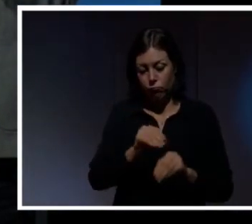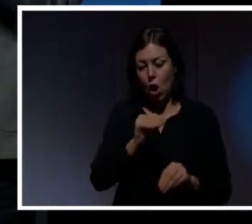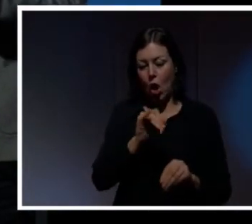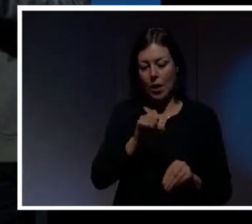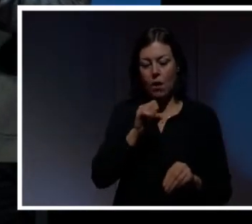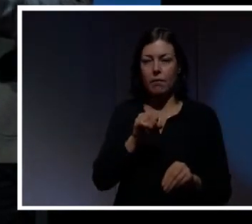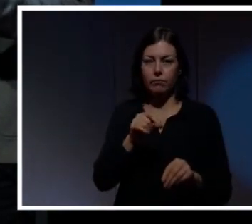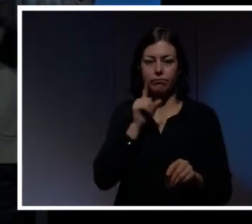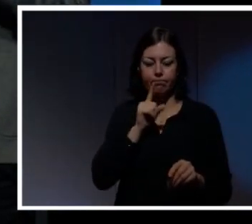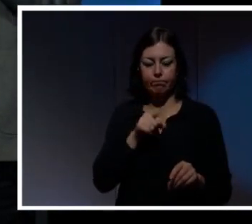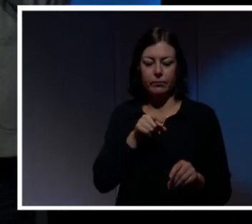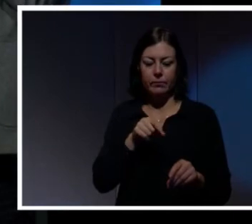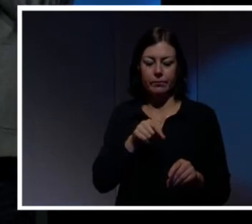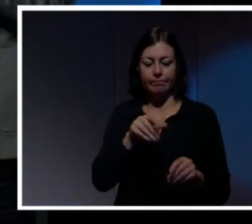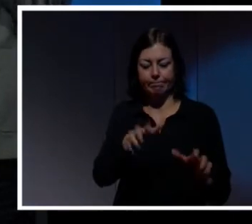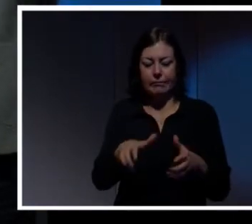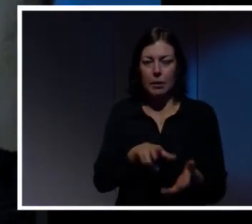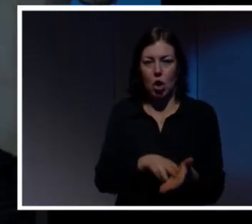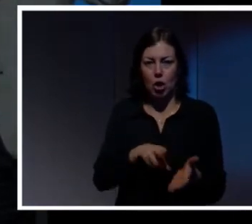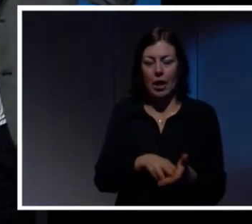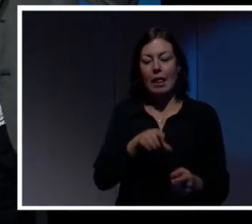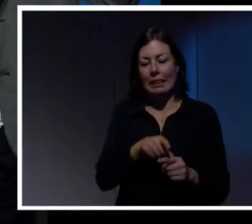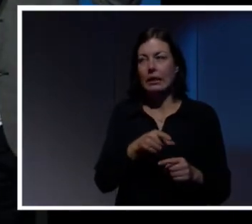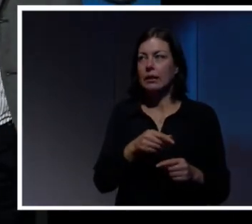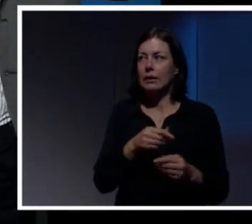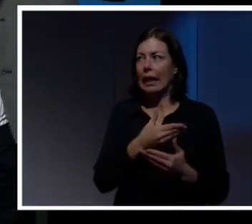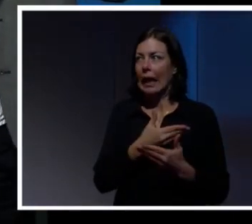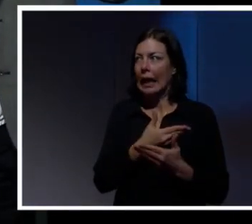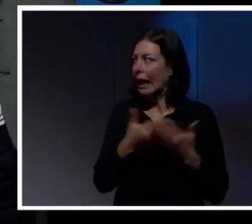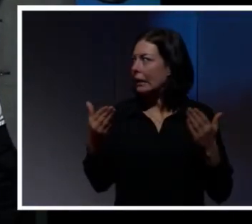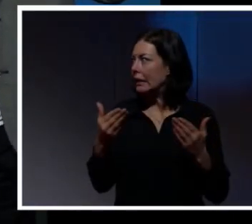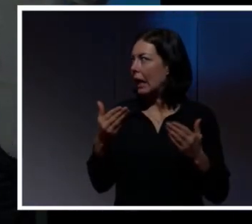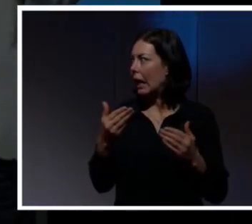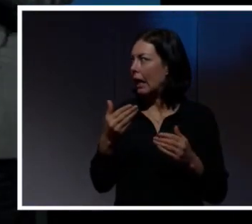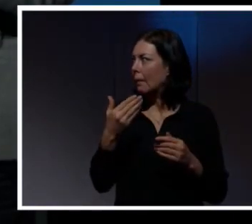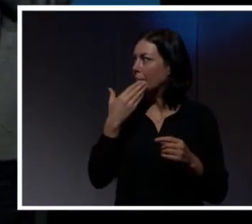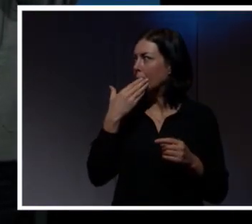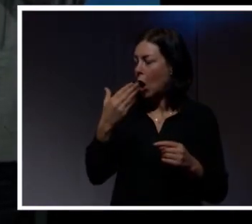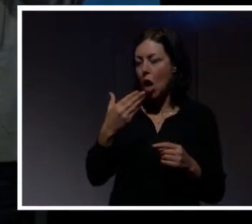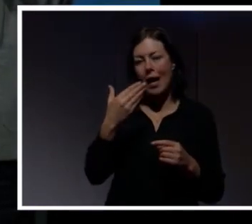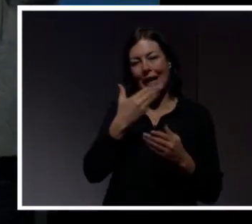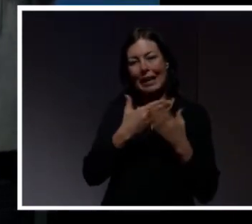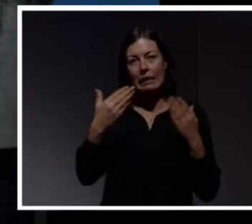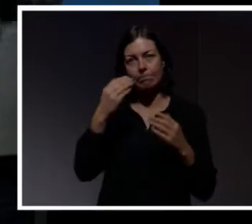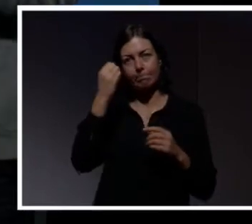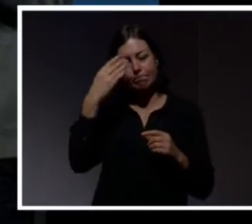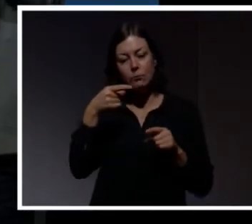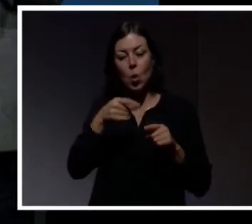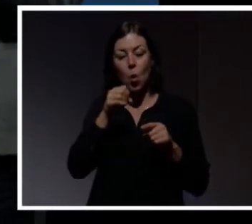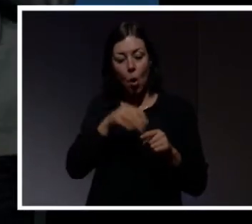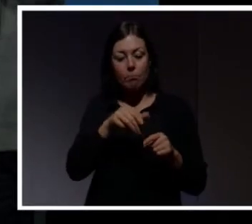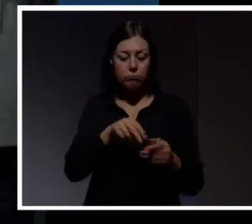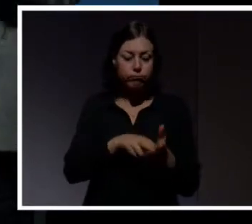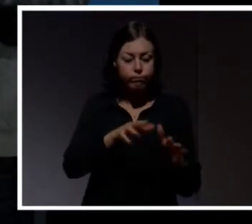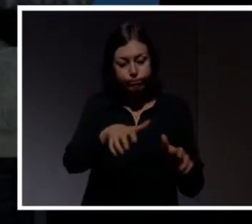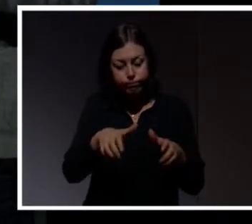And so that means it makes the same, it's not very good, it's got a bacterial intelligence of data. So when it's trained on a lot of texts and